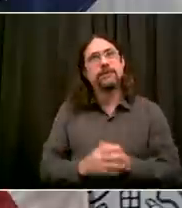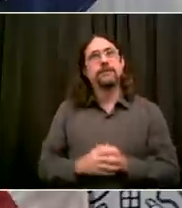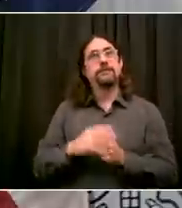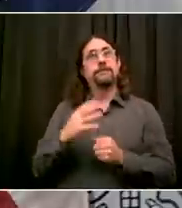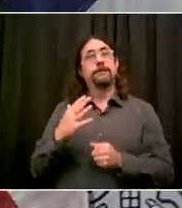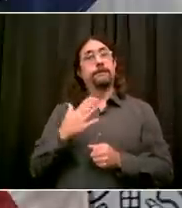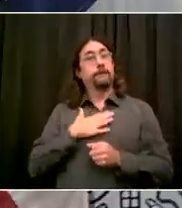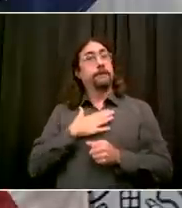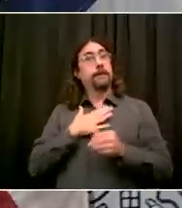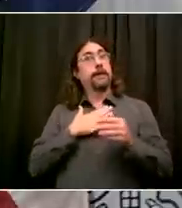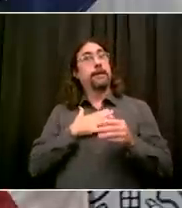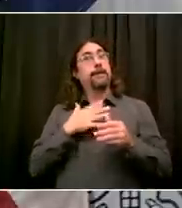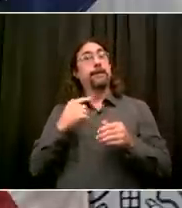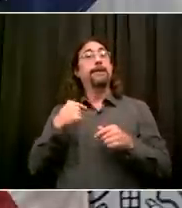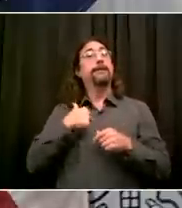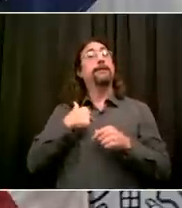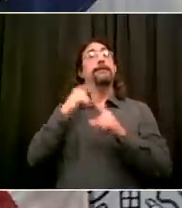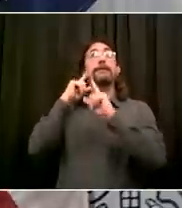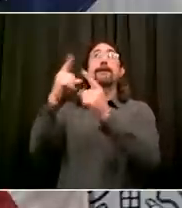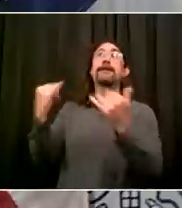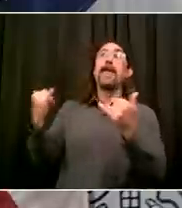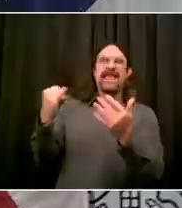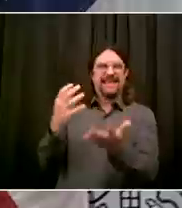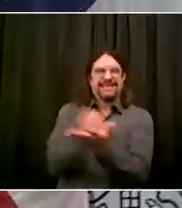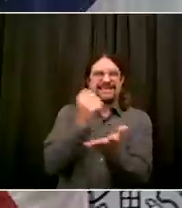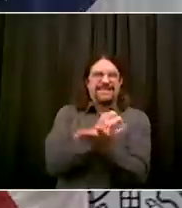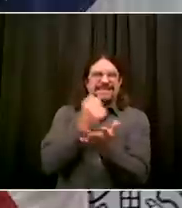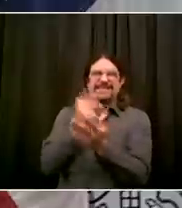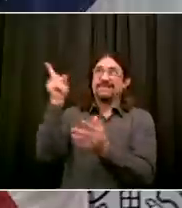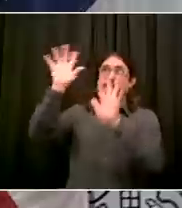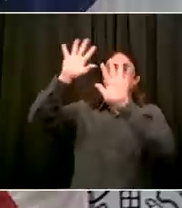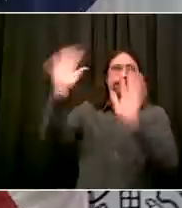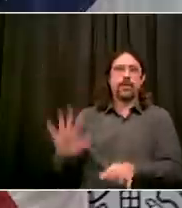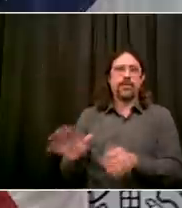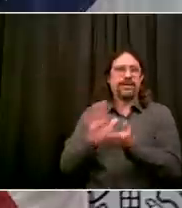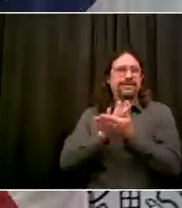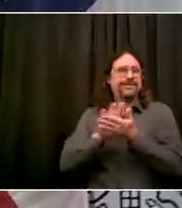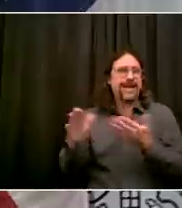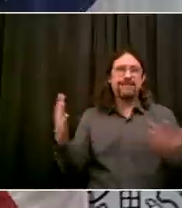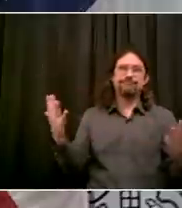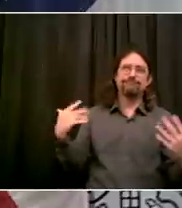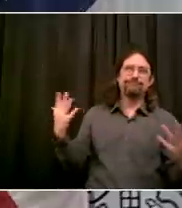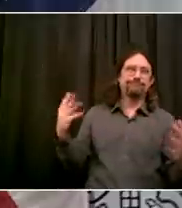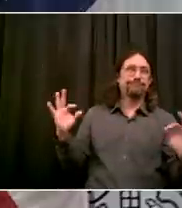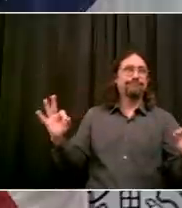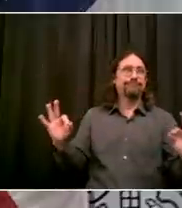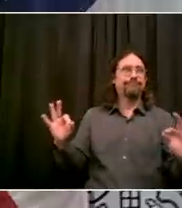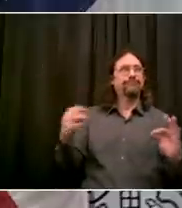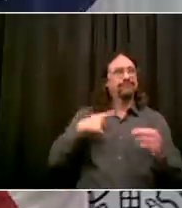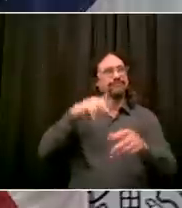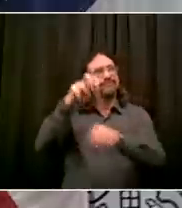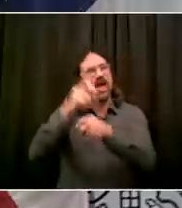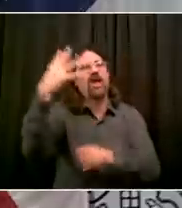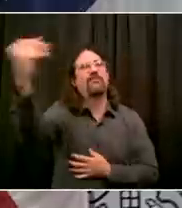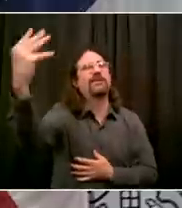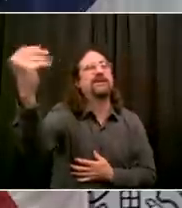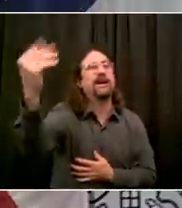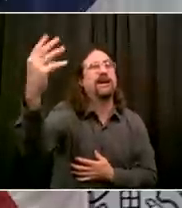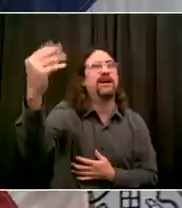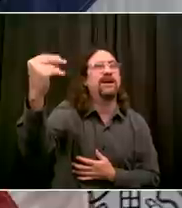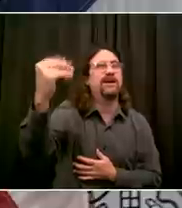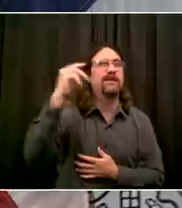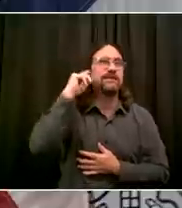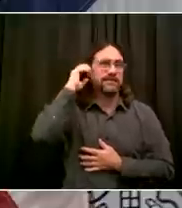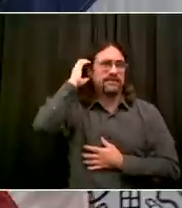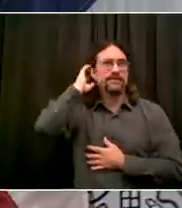Hundred-year-old restaurant. So, my outdoor dining experiences have been amazing. I'm going to keep doing that for the foreseeable future.